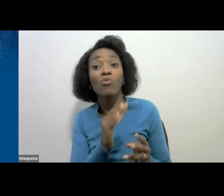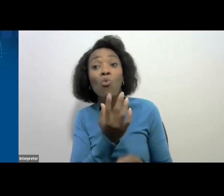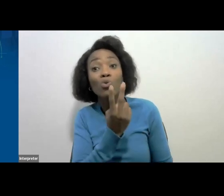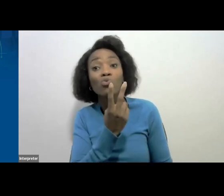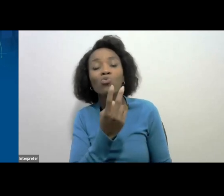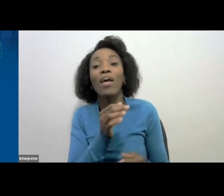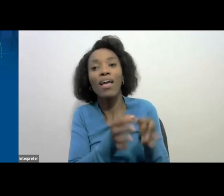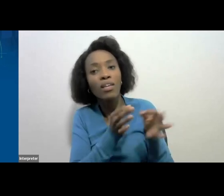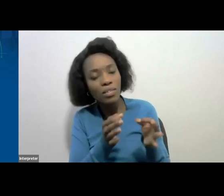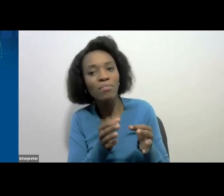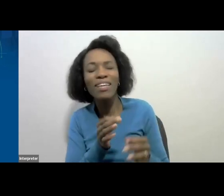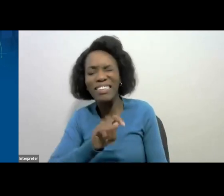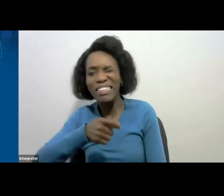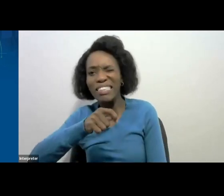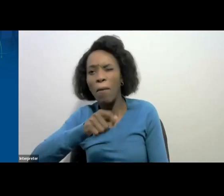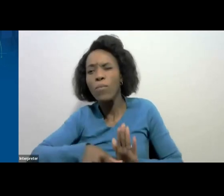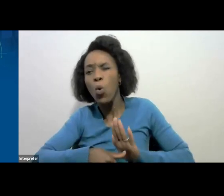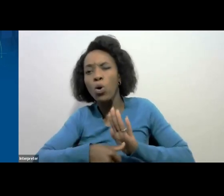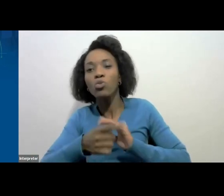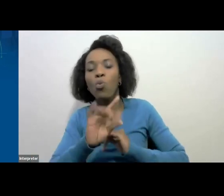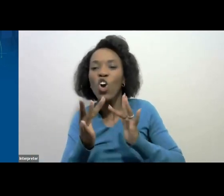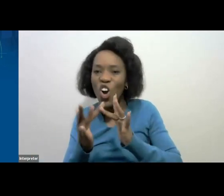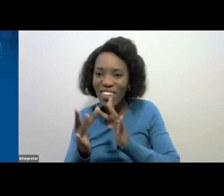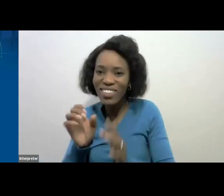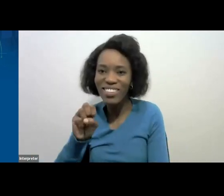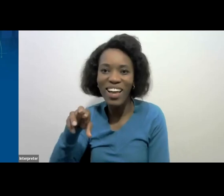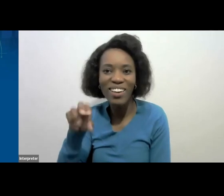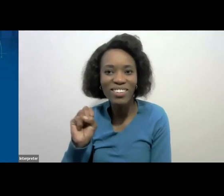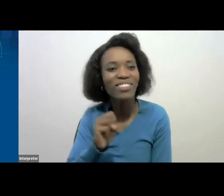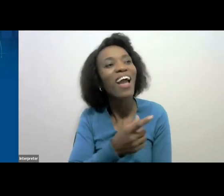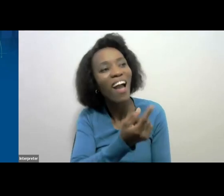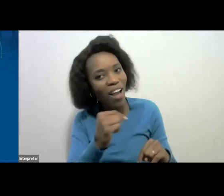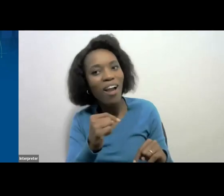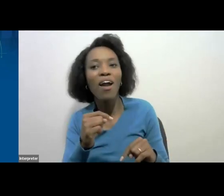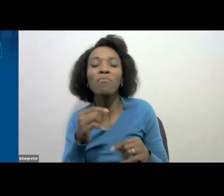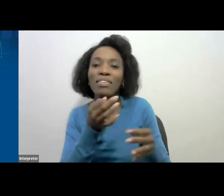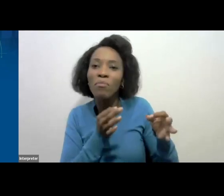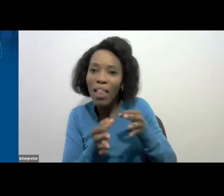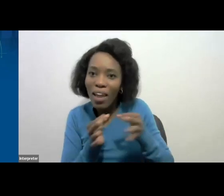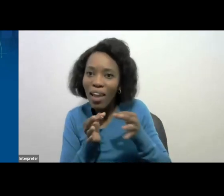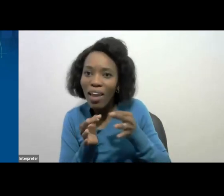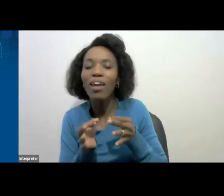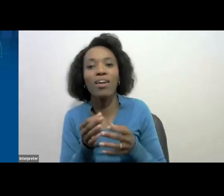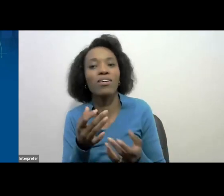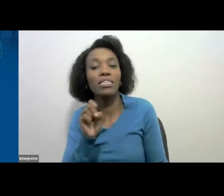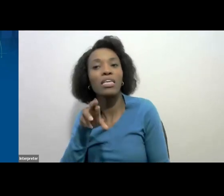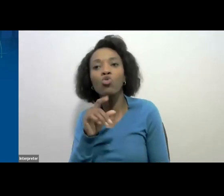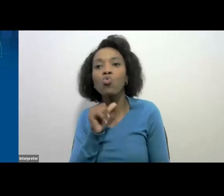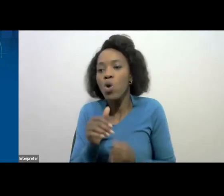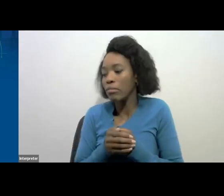is make sure that you are in contact with SARS come and explain yourself to SARS don't hide away